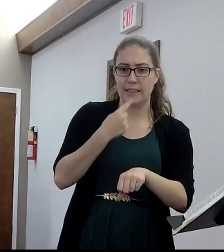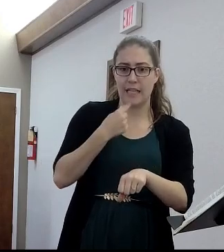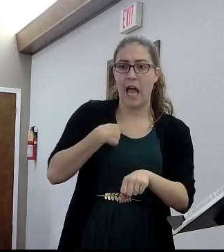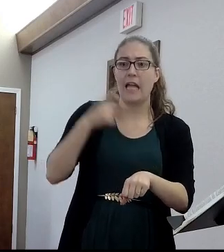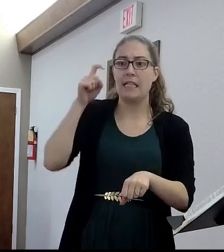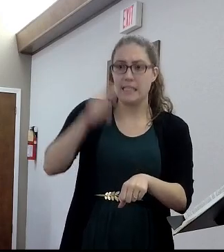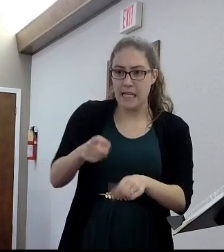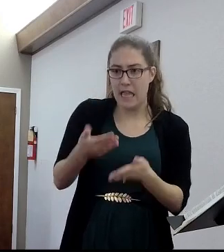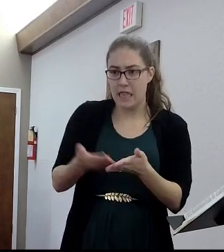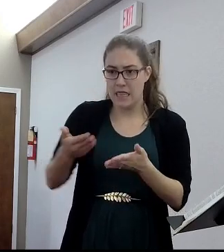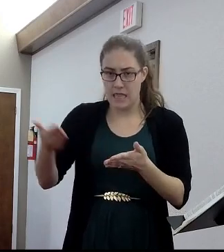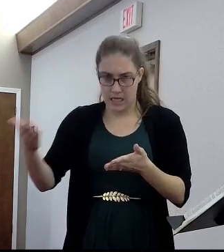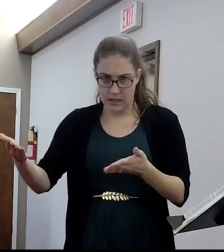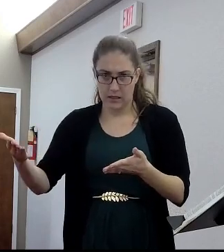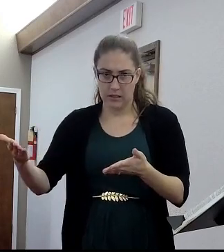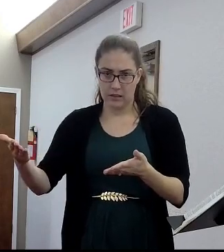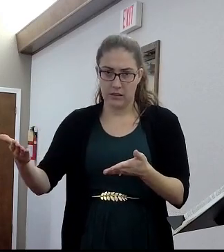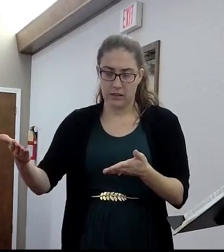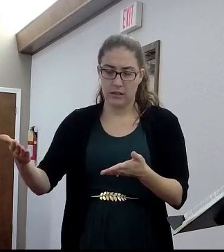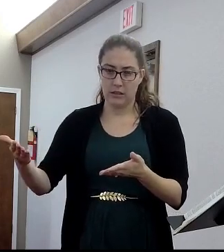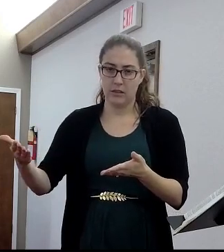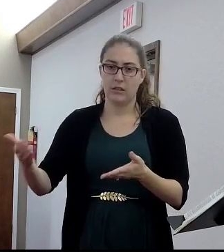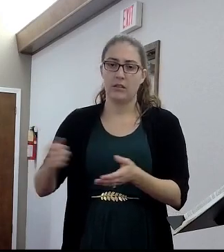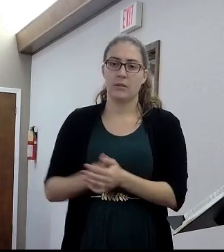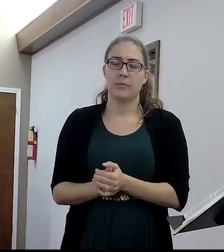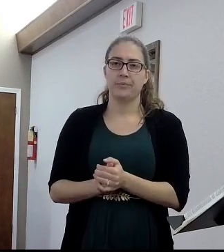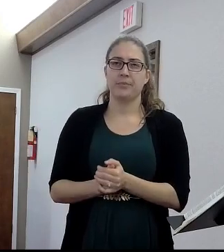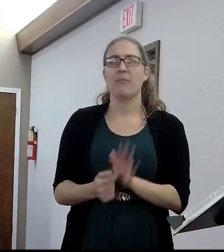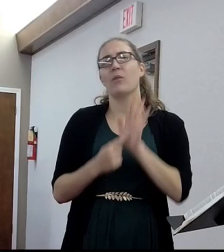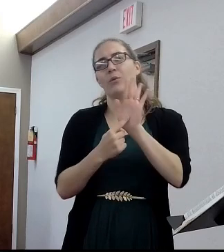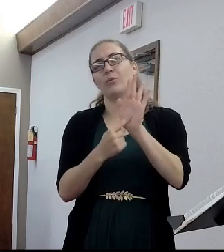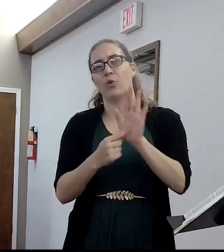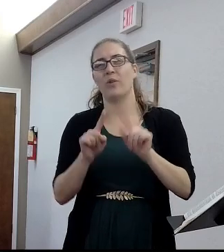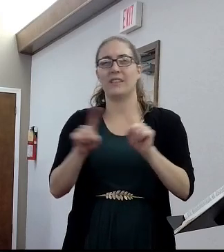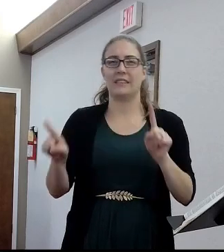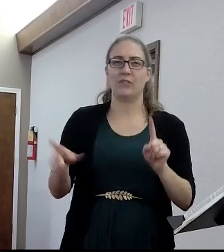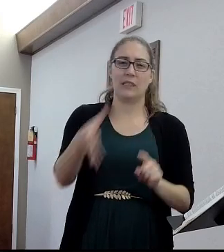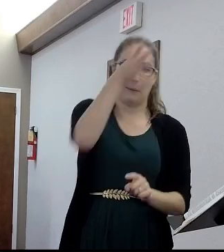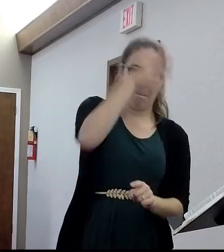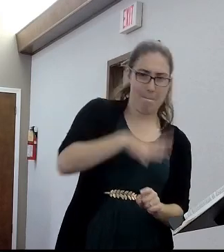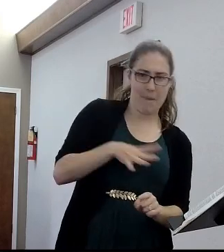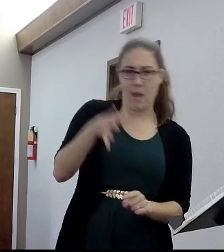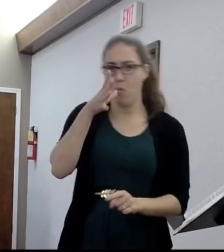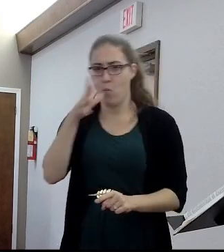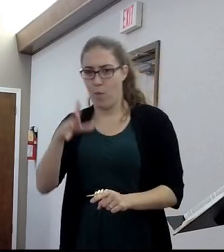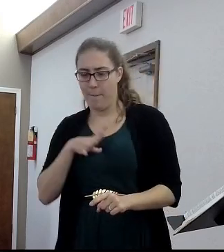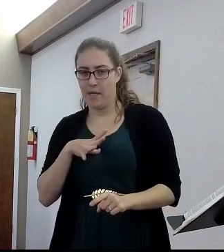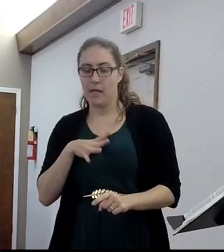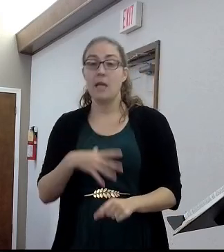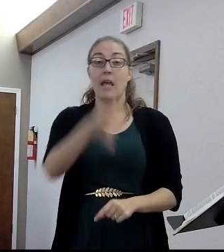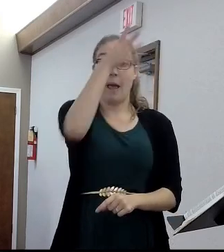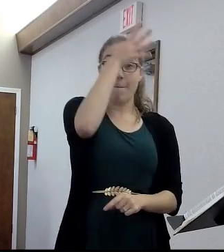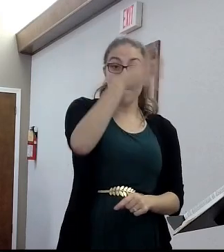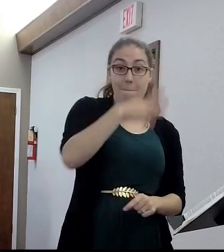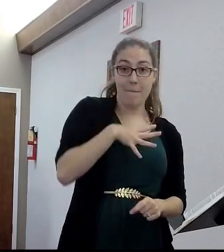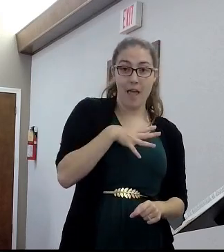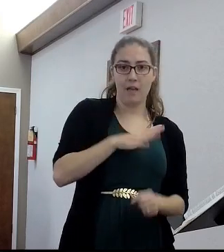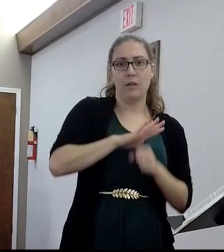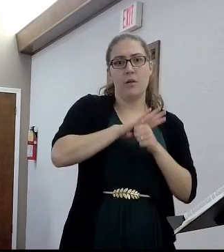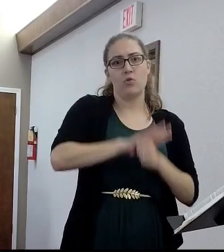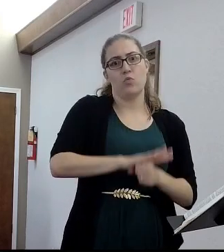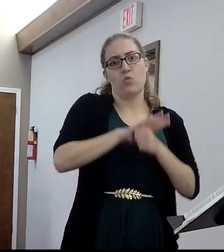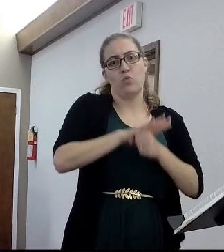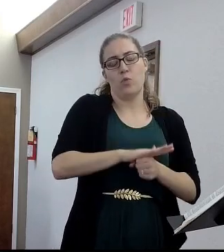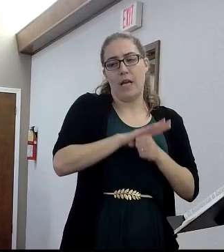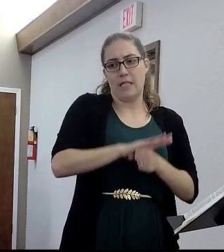this kind of highlights maybe the difference between men and women. Men stress about those